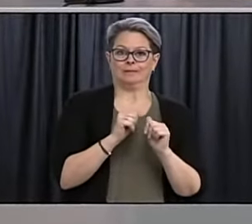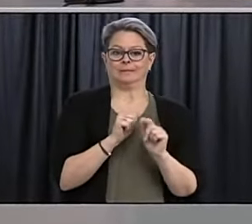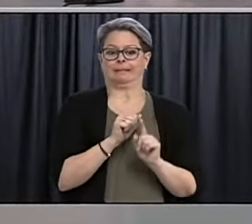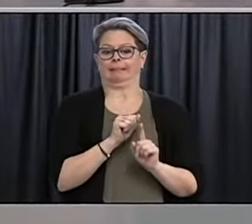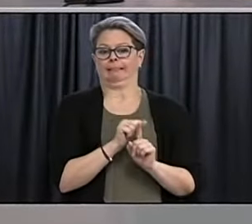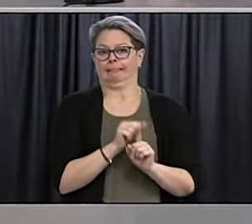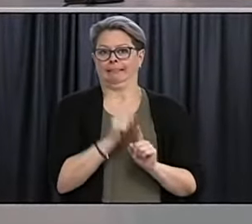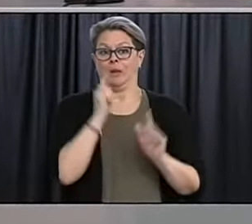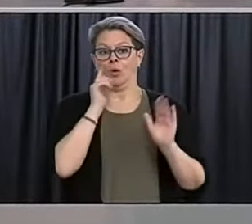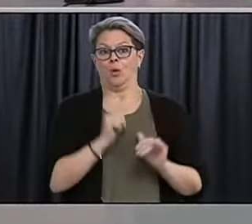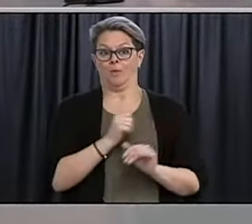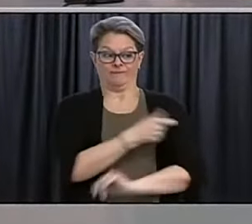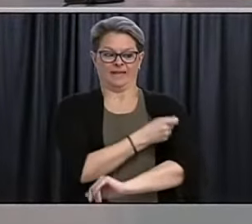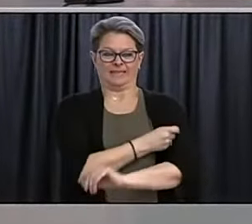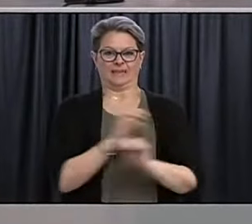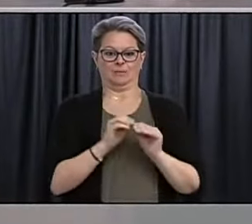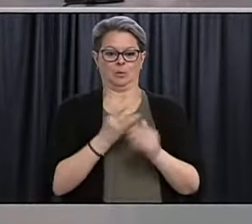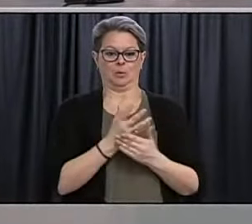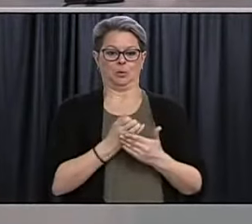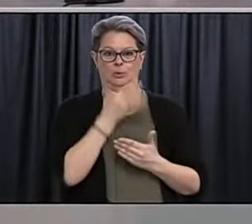hopefully getting their vaccine earlier.